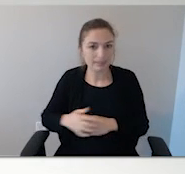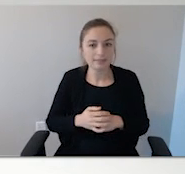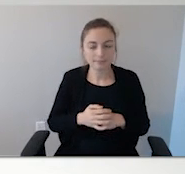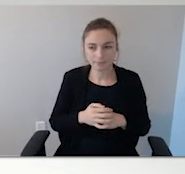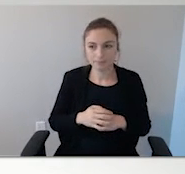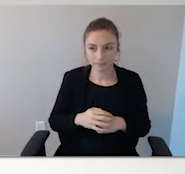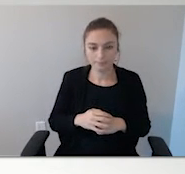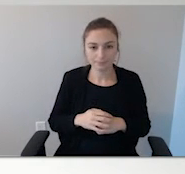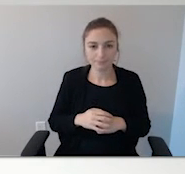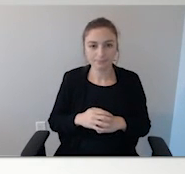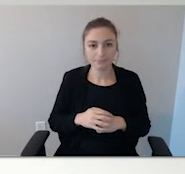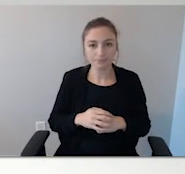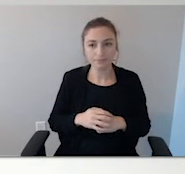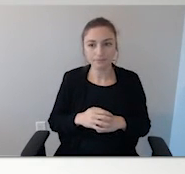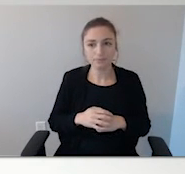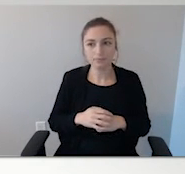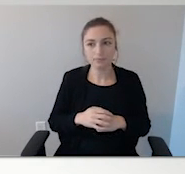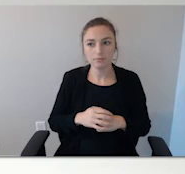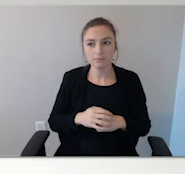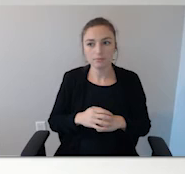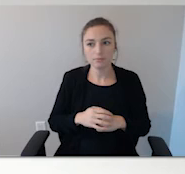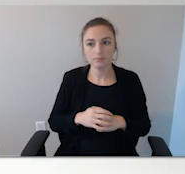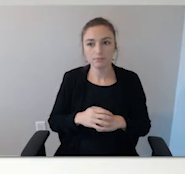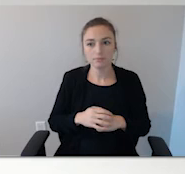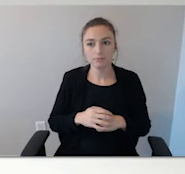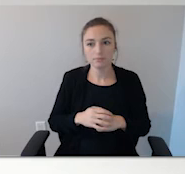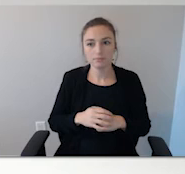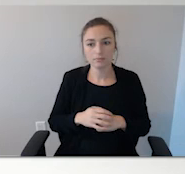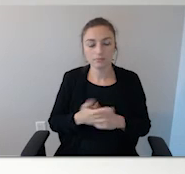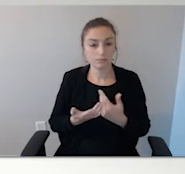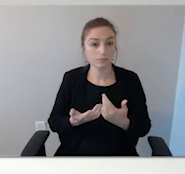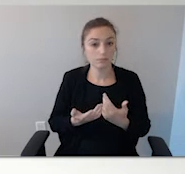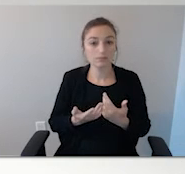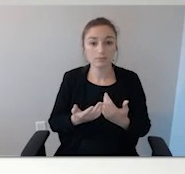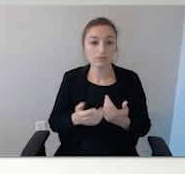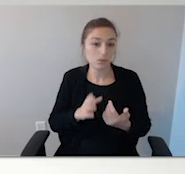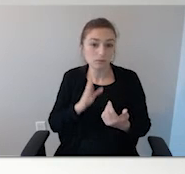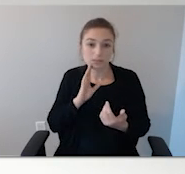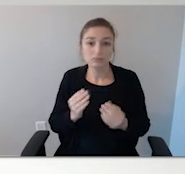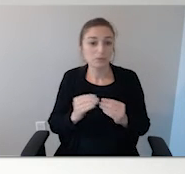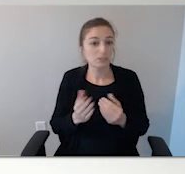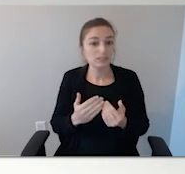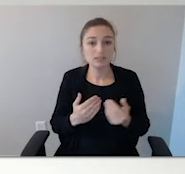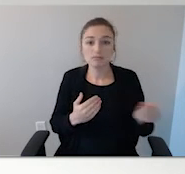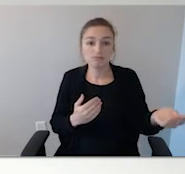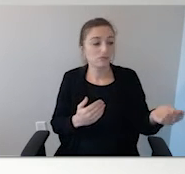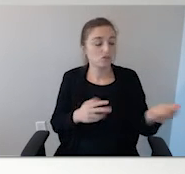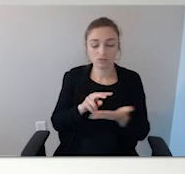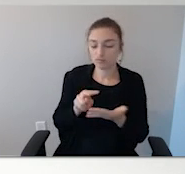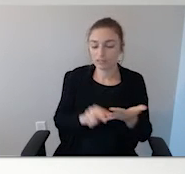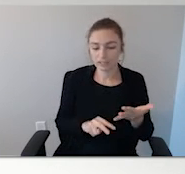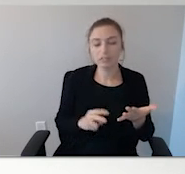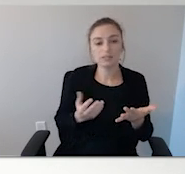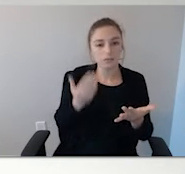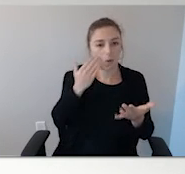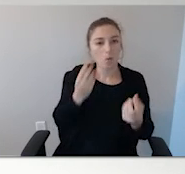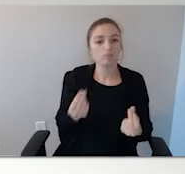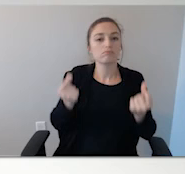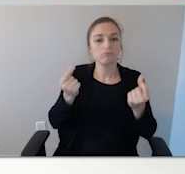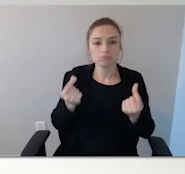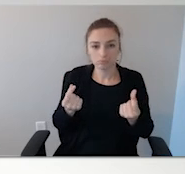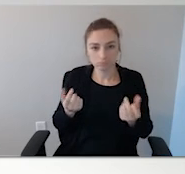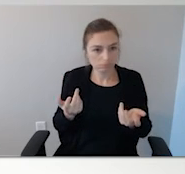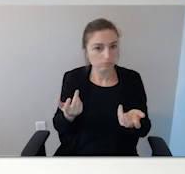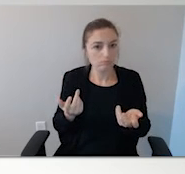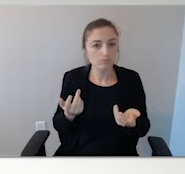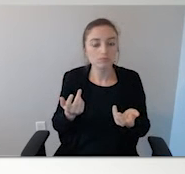needed to get there. But you could also just hand that to them when they get to the scene. Because you're not able